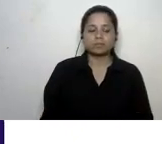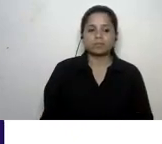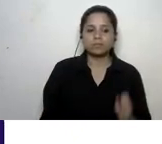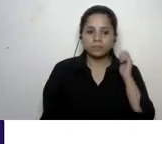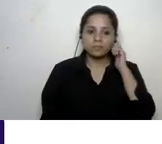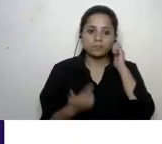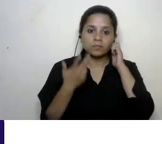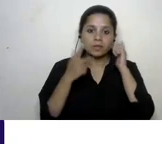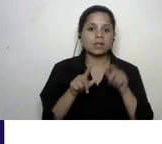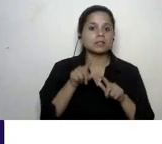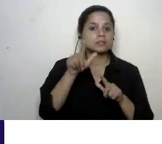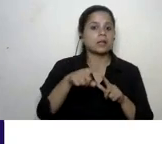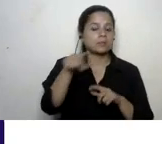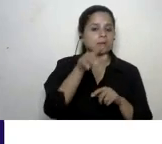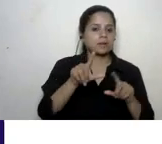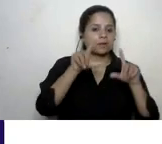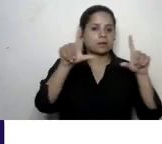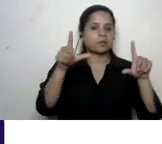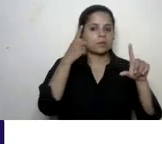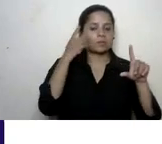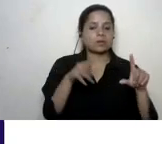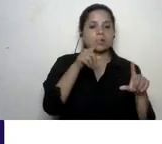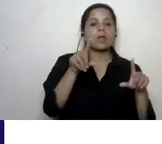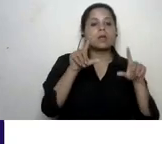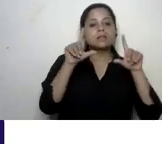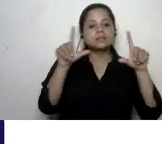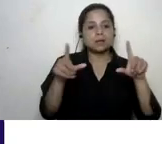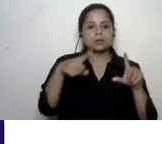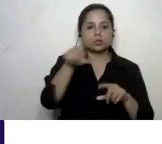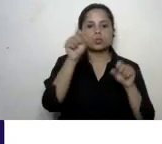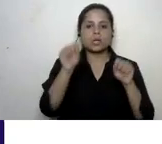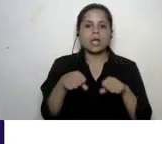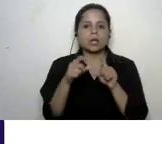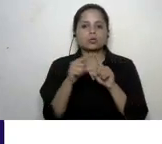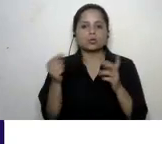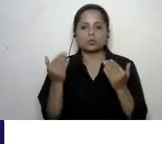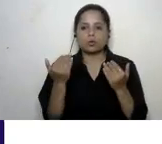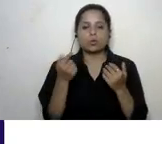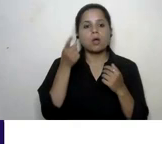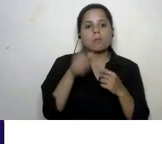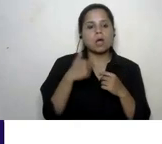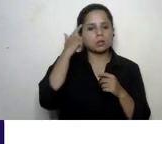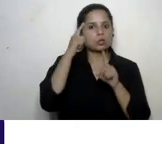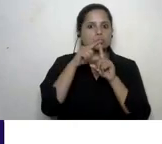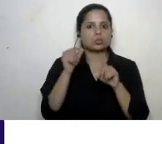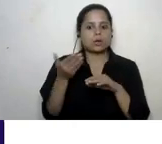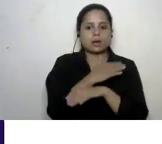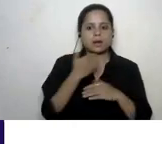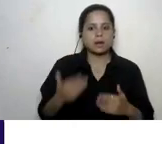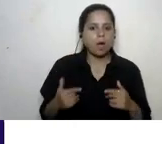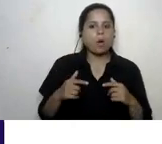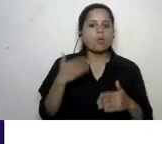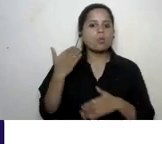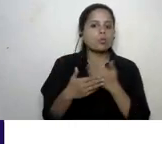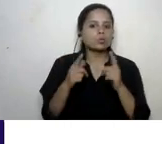steps up on your screen are these steps what you can do we looked at what should we do in the earlier slide and